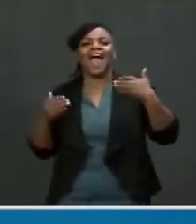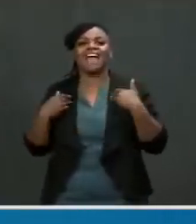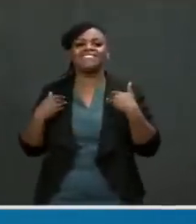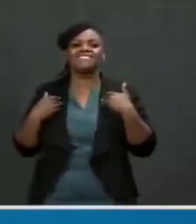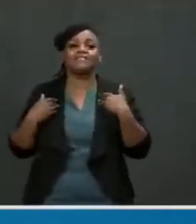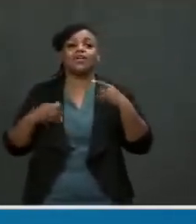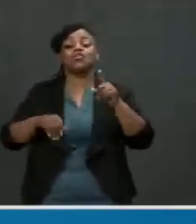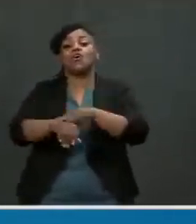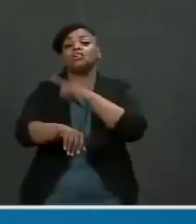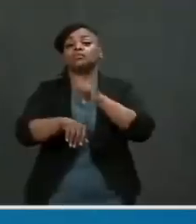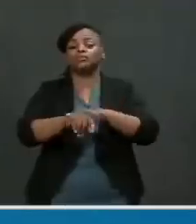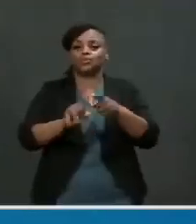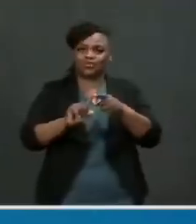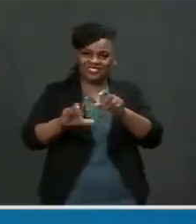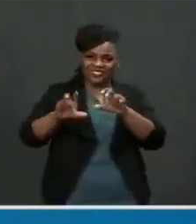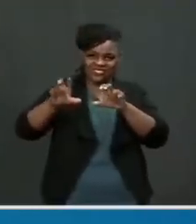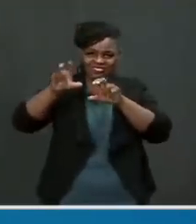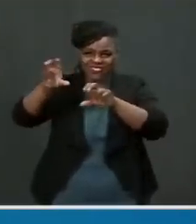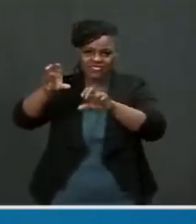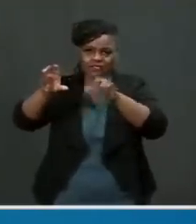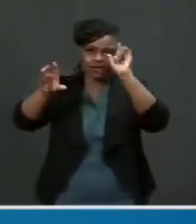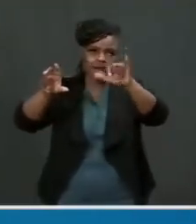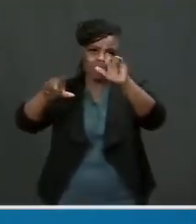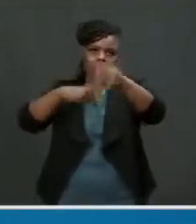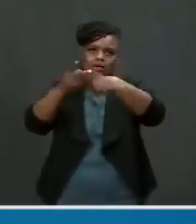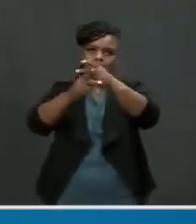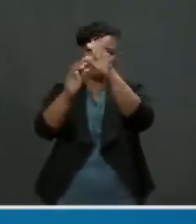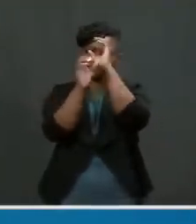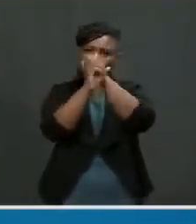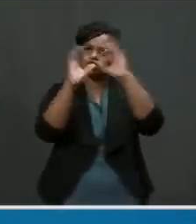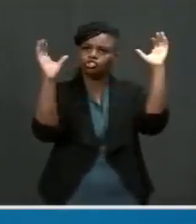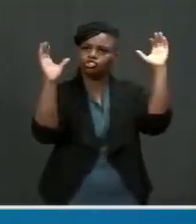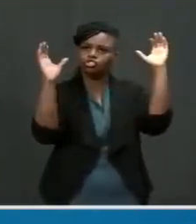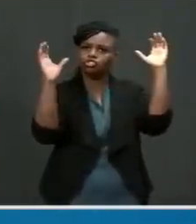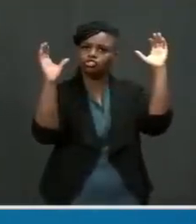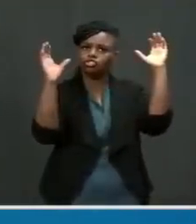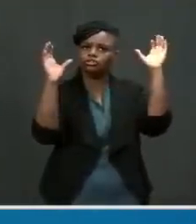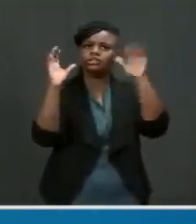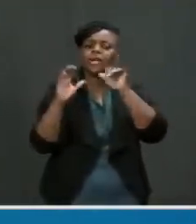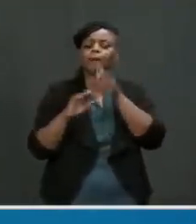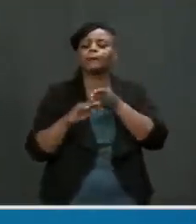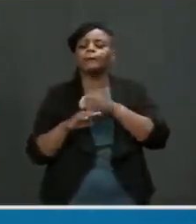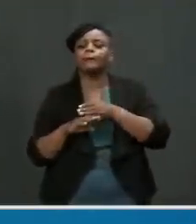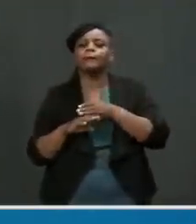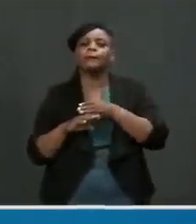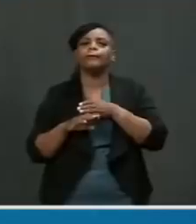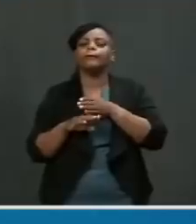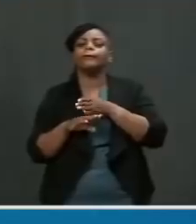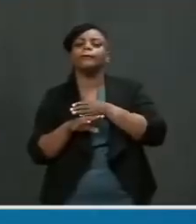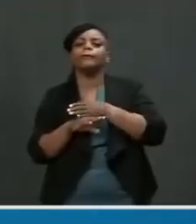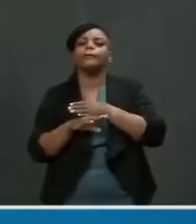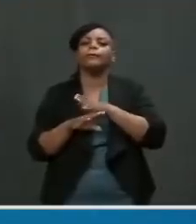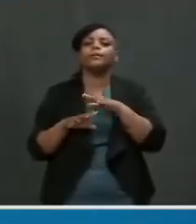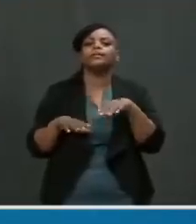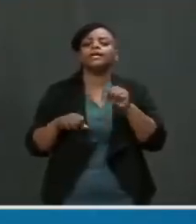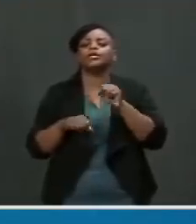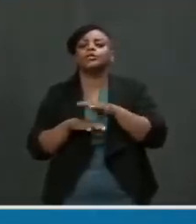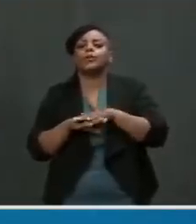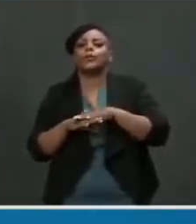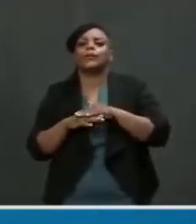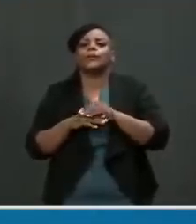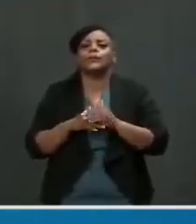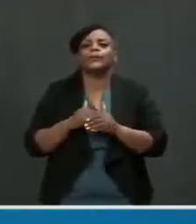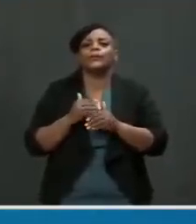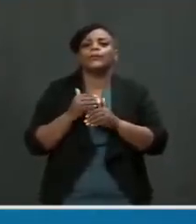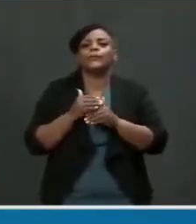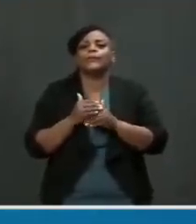Where we agree we are not going to be incremental in our approach. We're not going to say, oh yeah, we'll take it slow one day at a time.